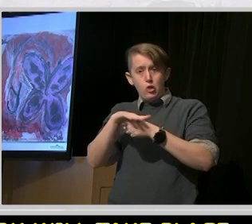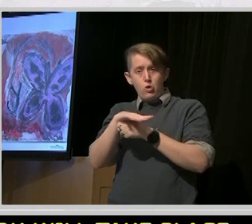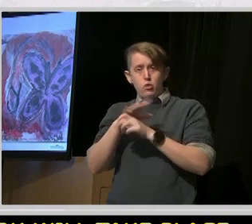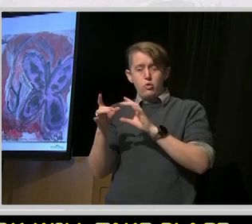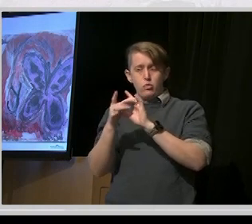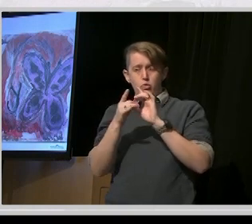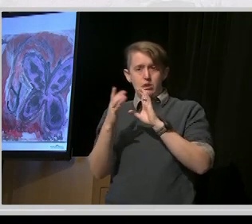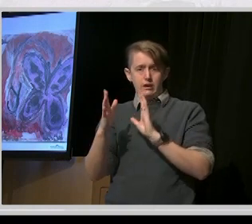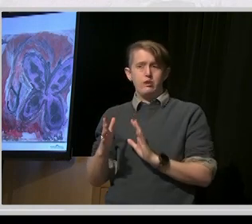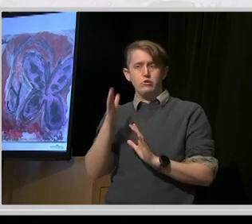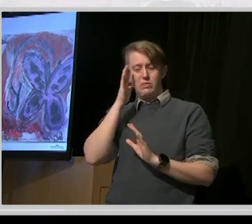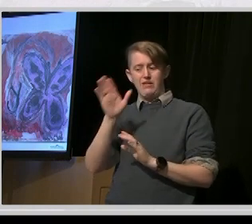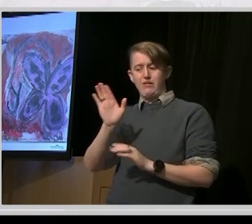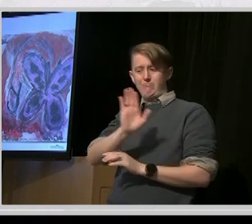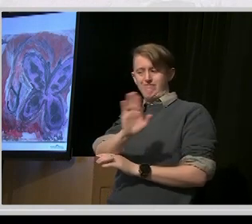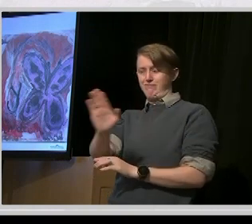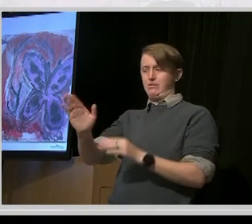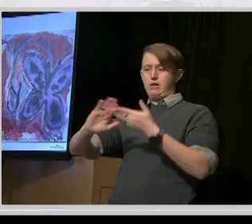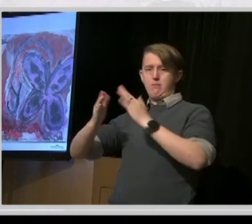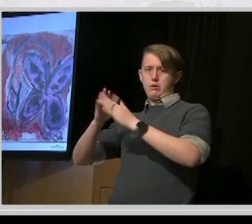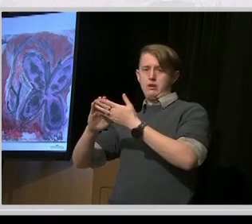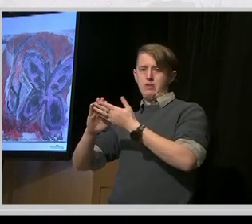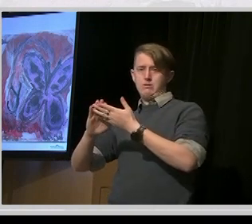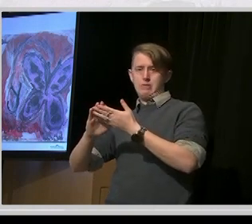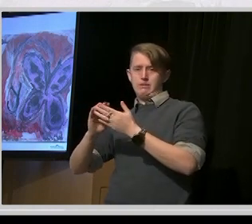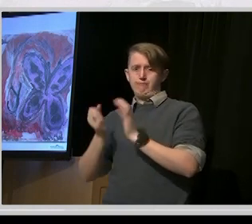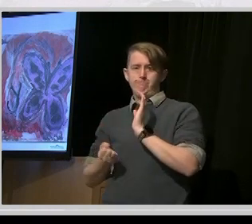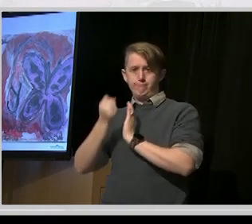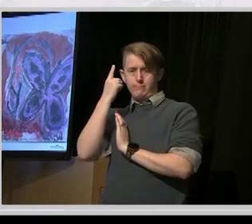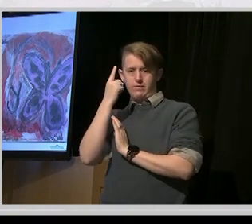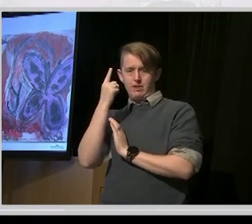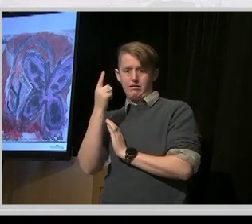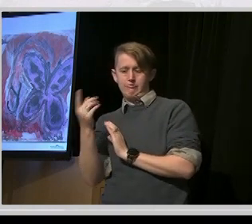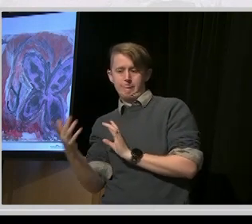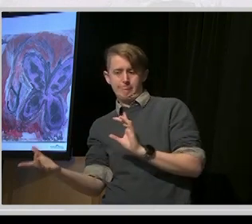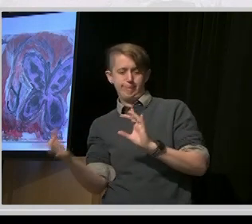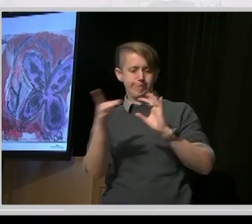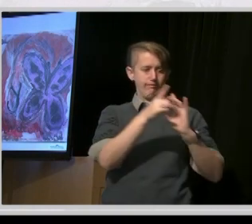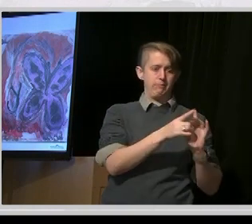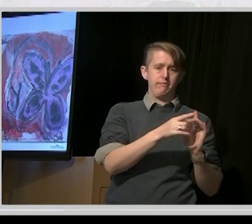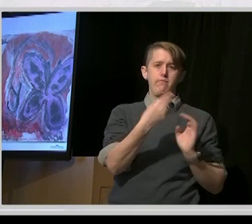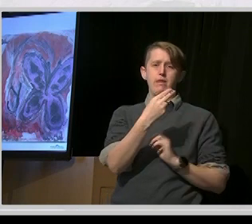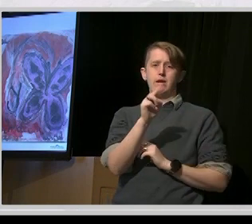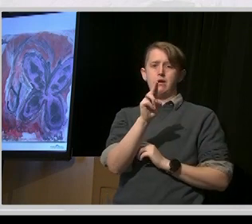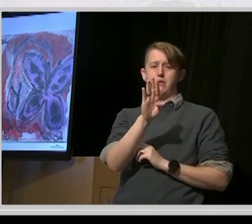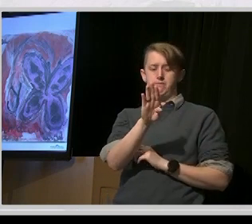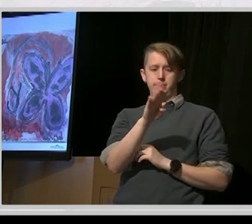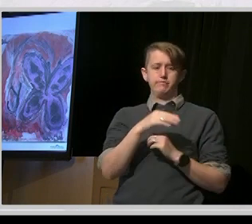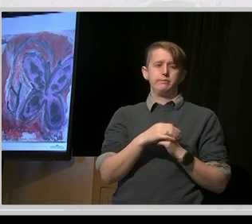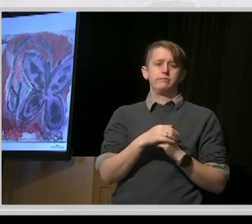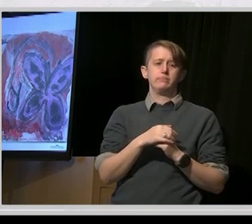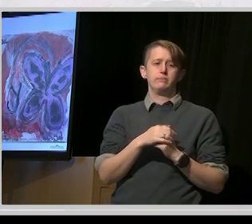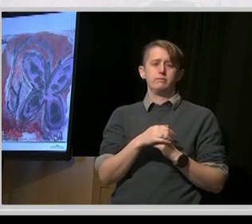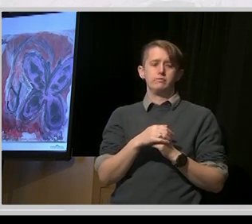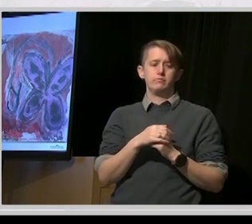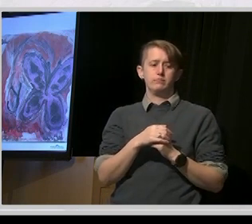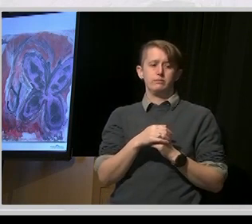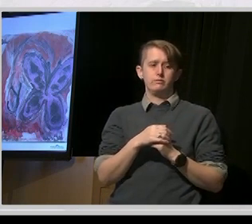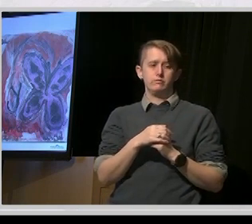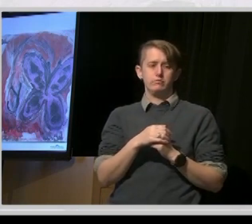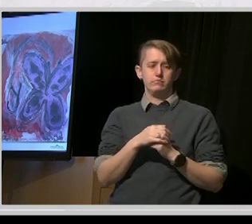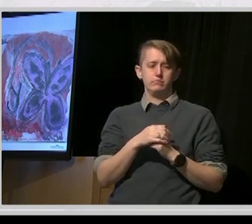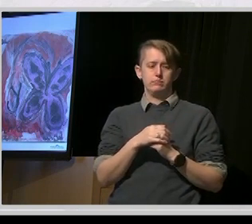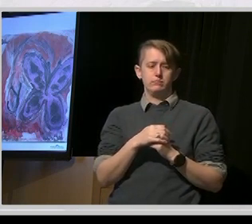but report into their regional hub. The closure teams for each region will base out of these